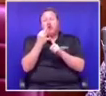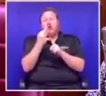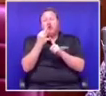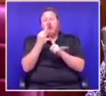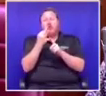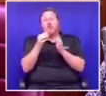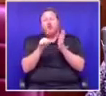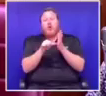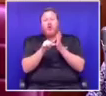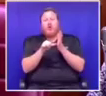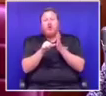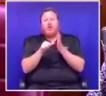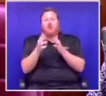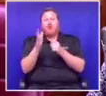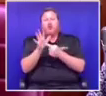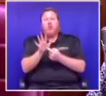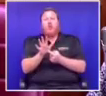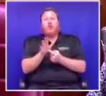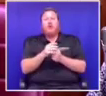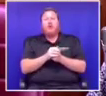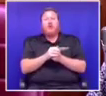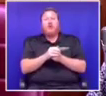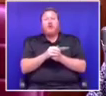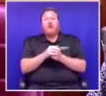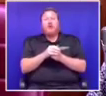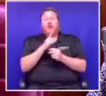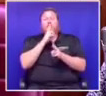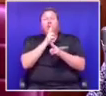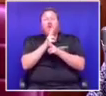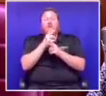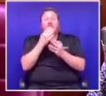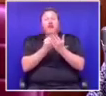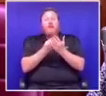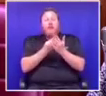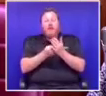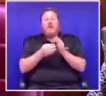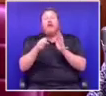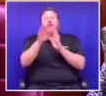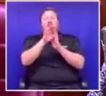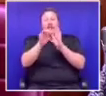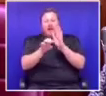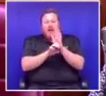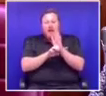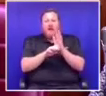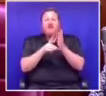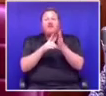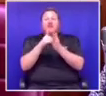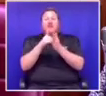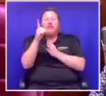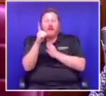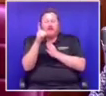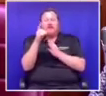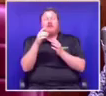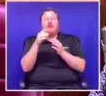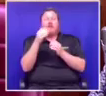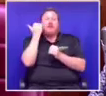and that is the promise of a capable, ethical, and developmental state.